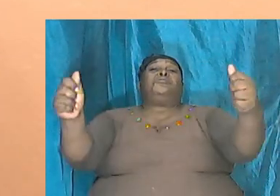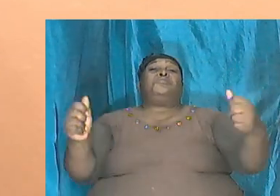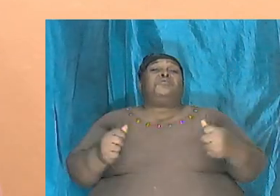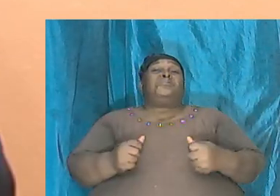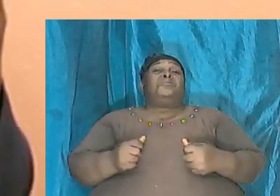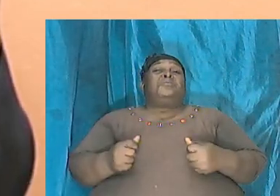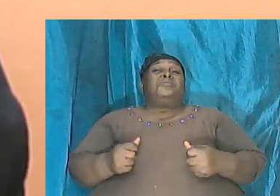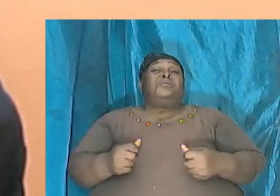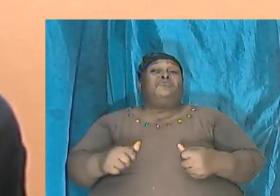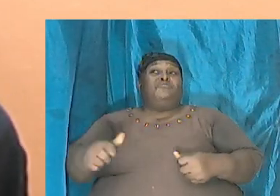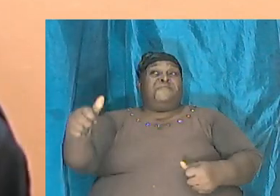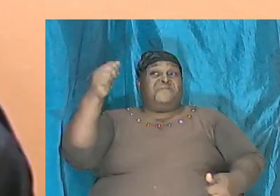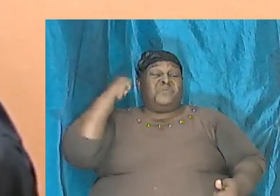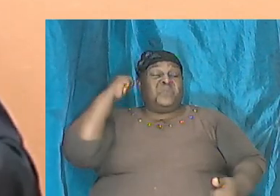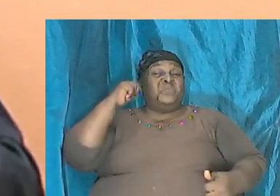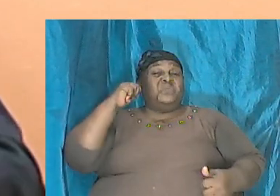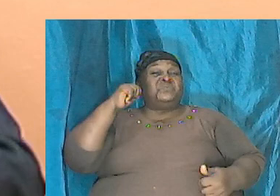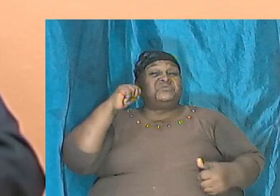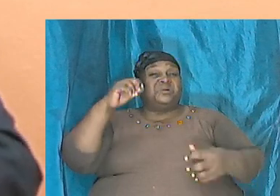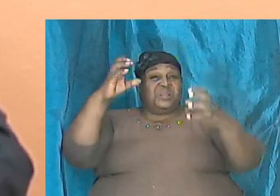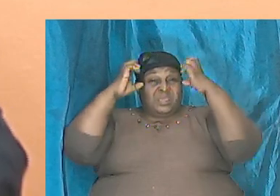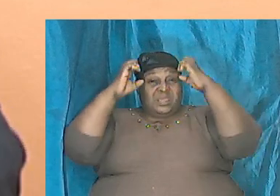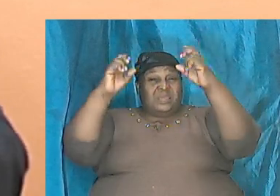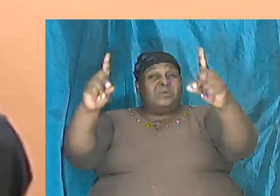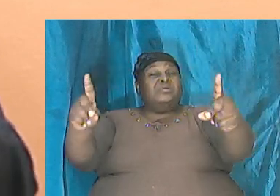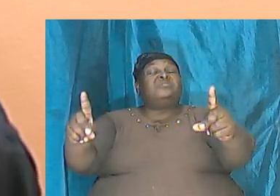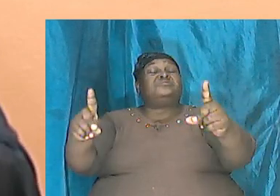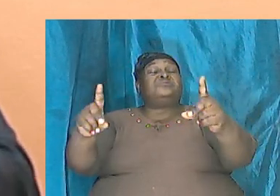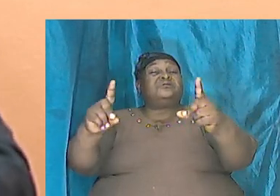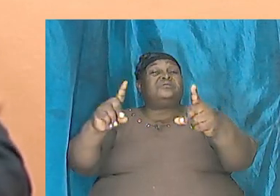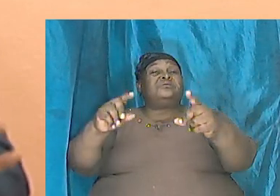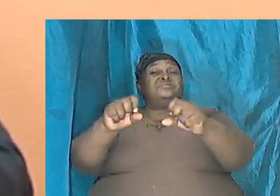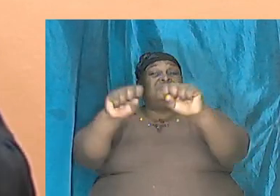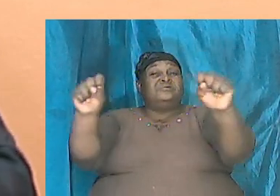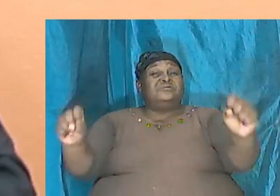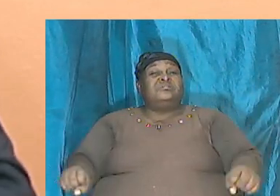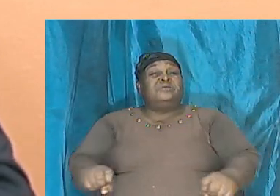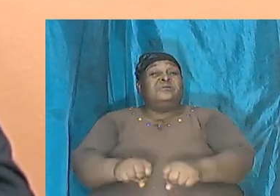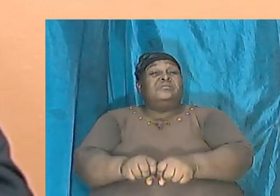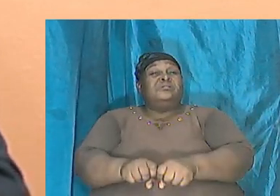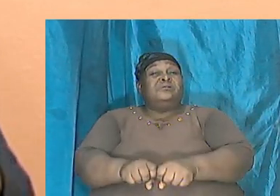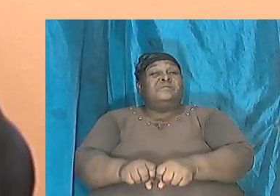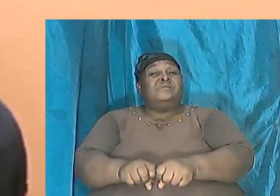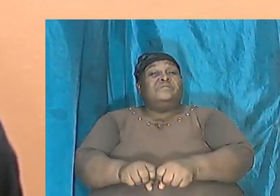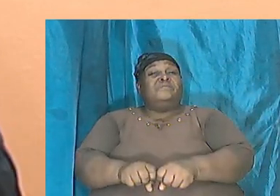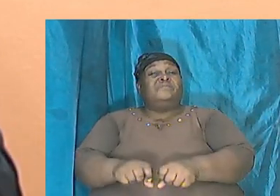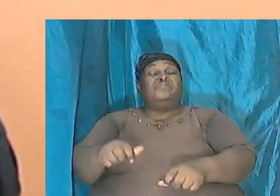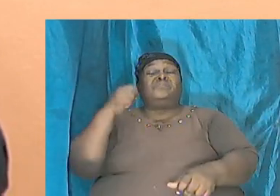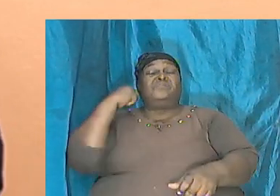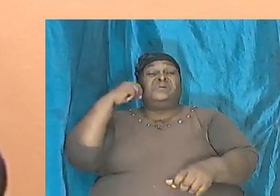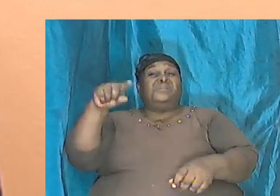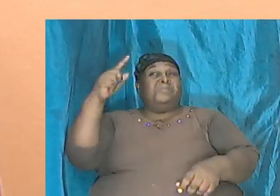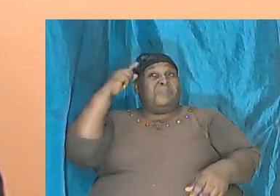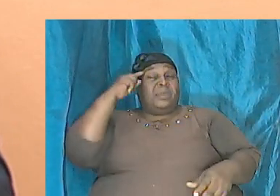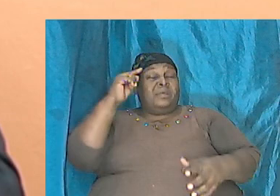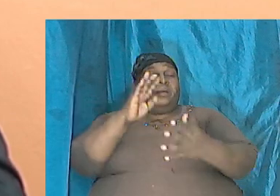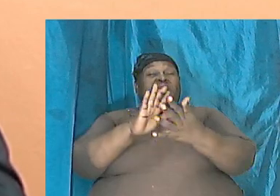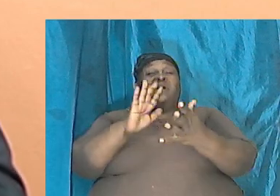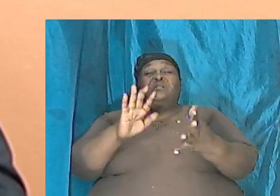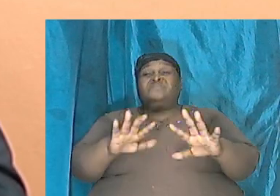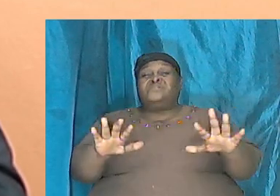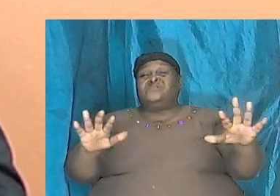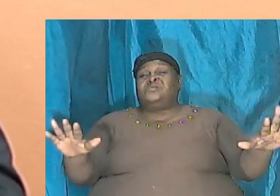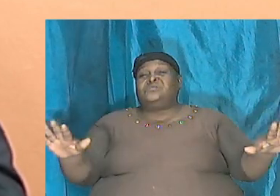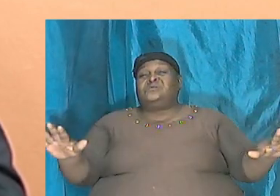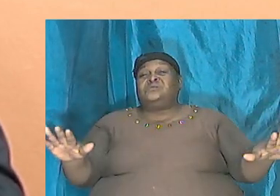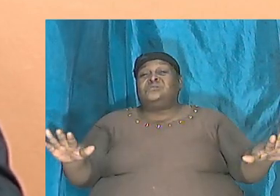system and therefore infused in the minds of children that we evolved and